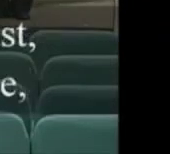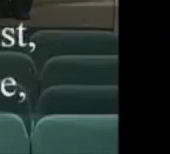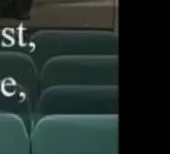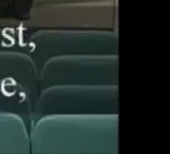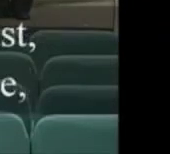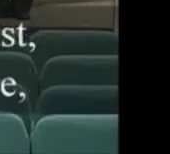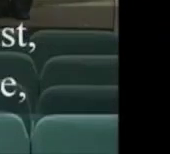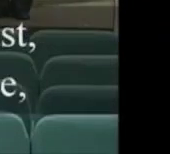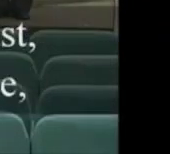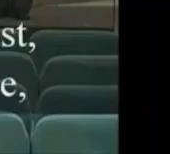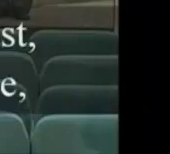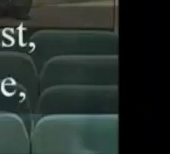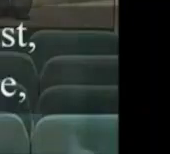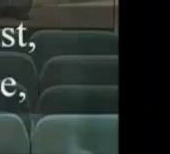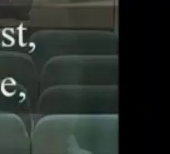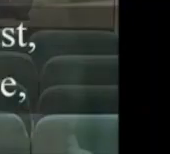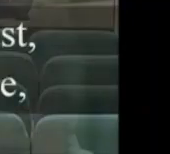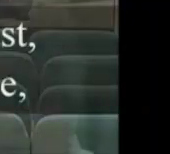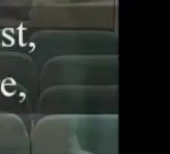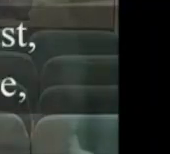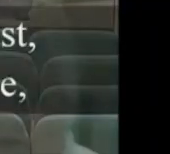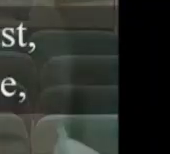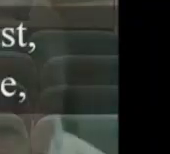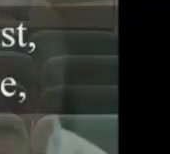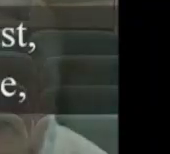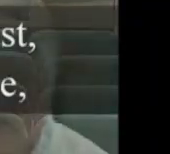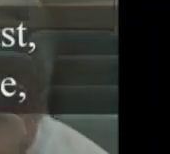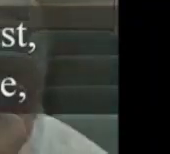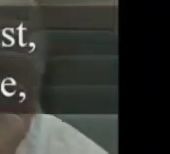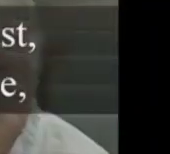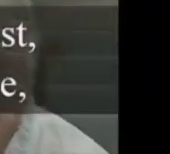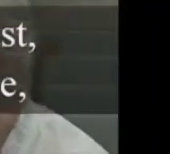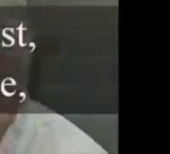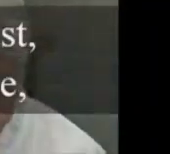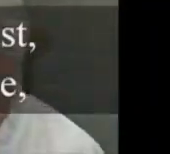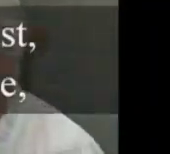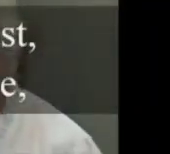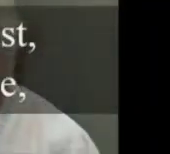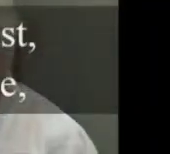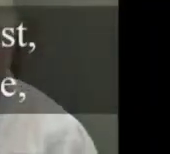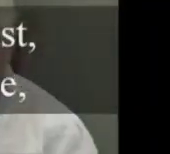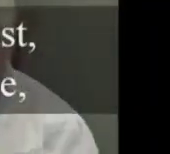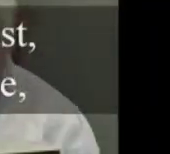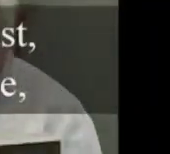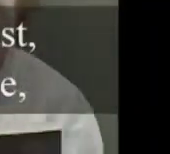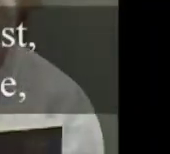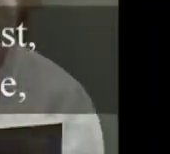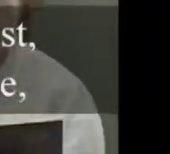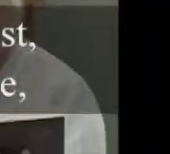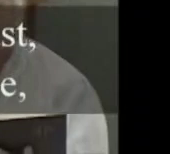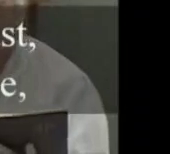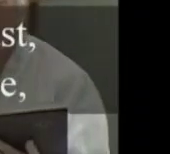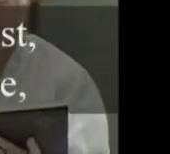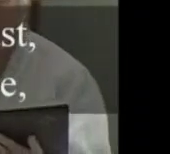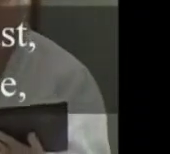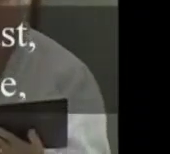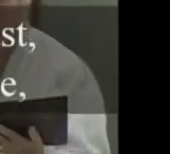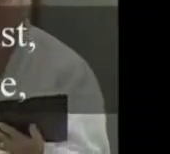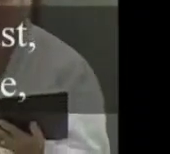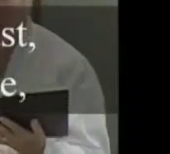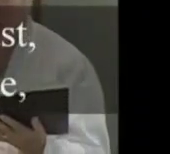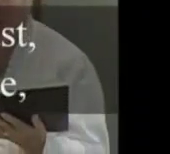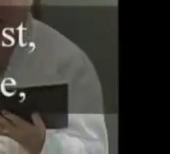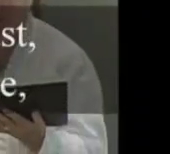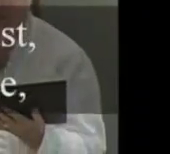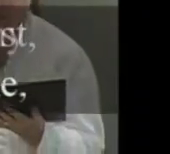O God, our help in ages past, our hope for years to